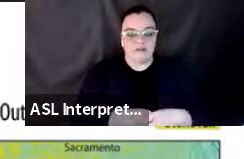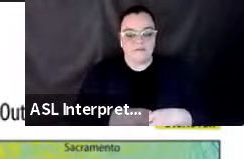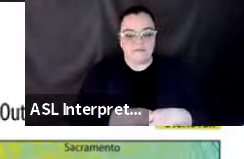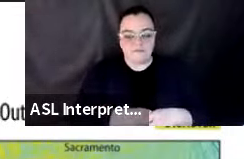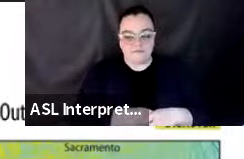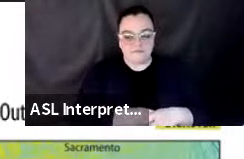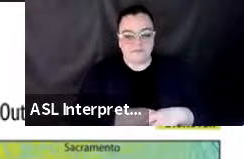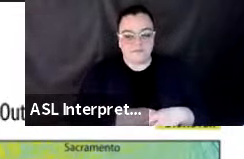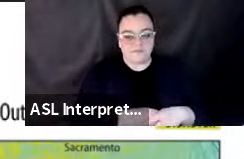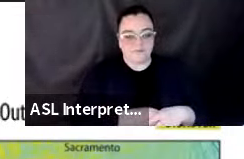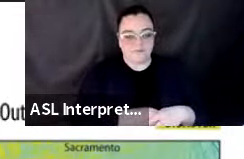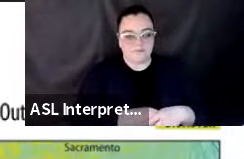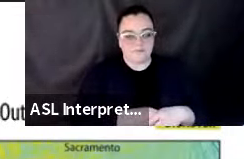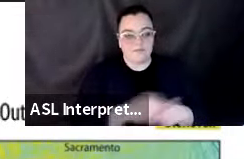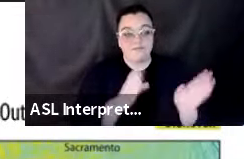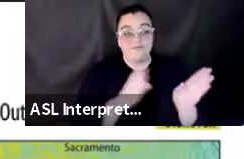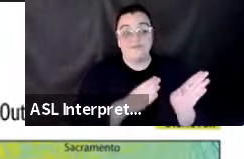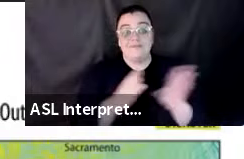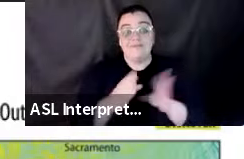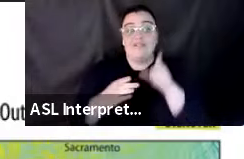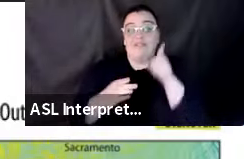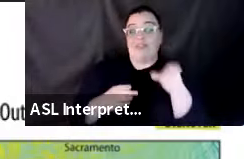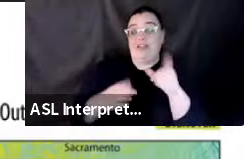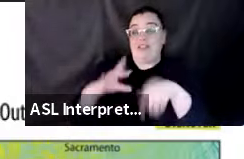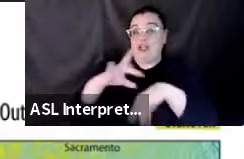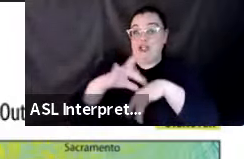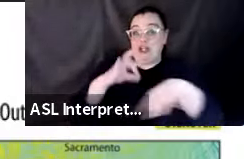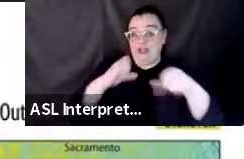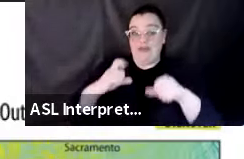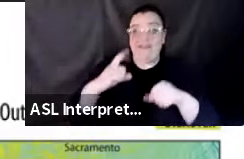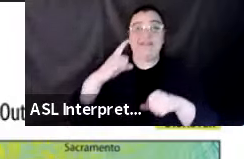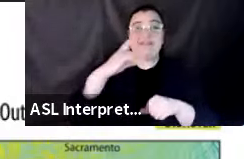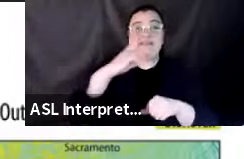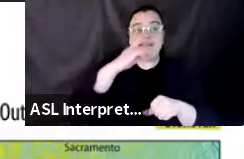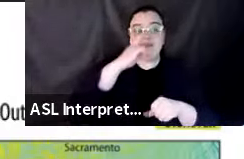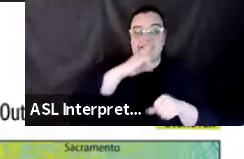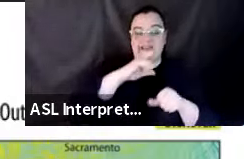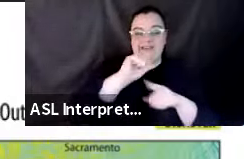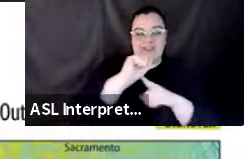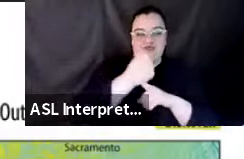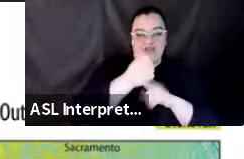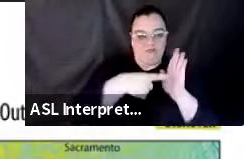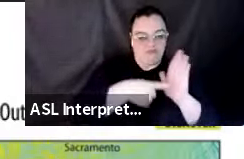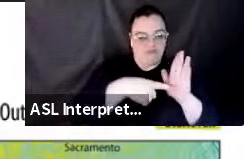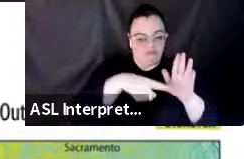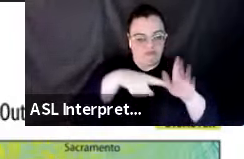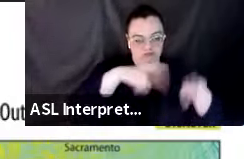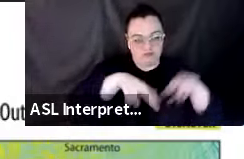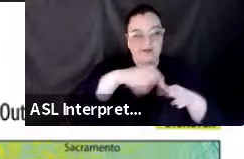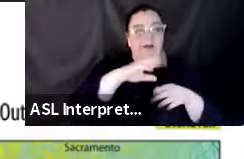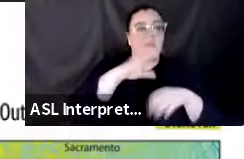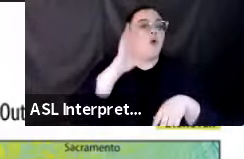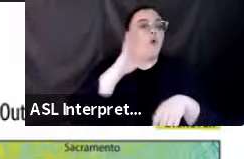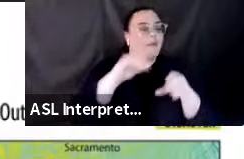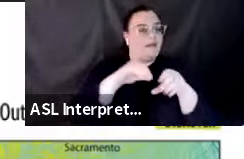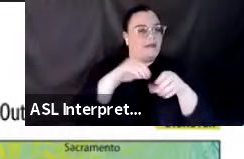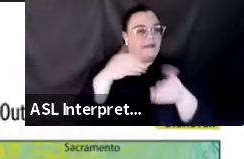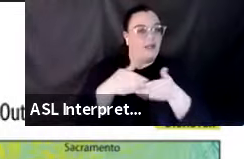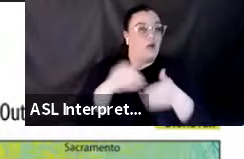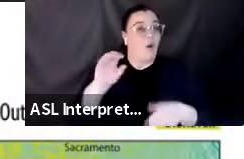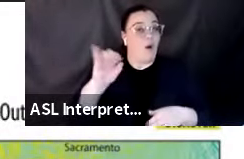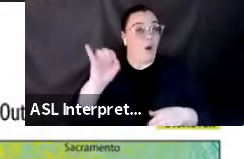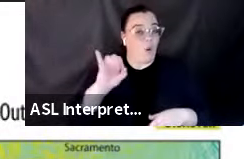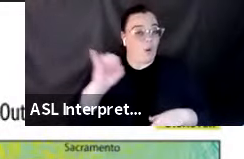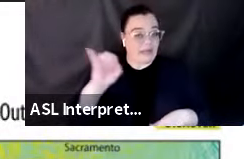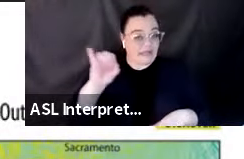Whereas in this earthquake, the earthquake will be centered right near Oakland. The shaking will actually go